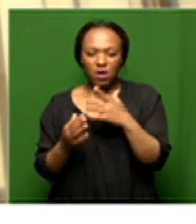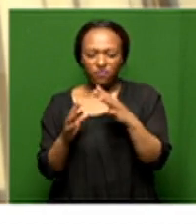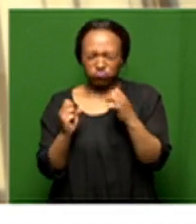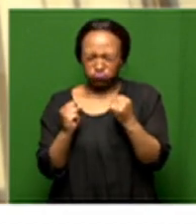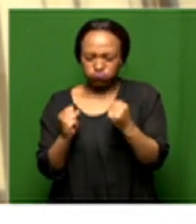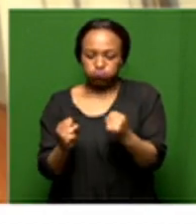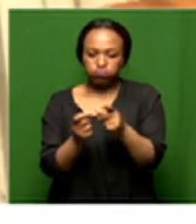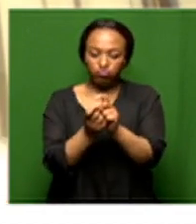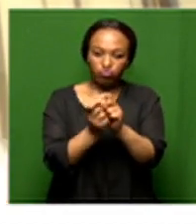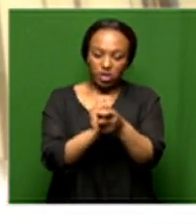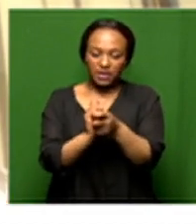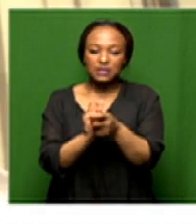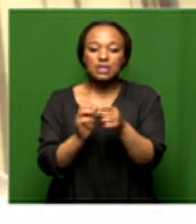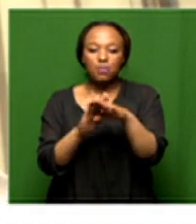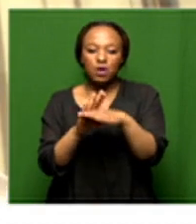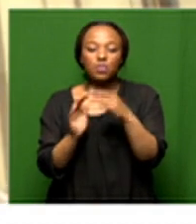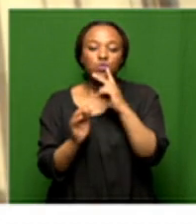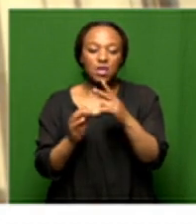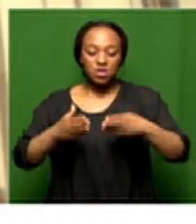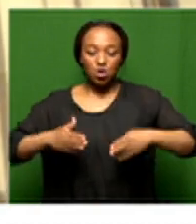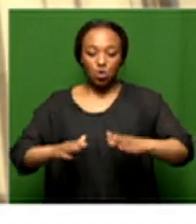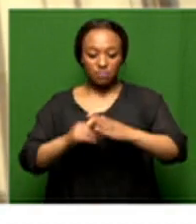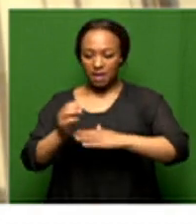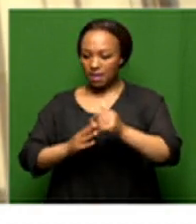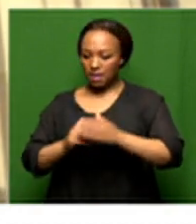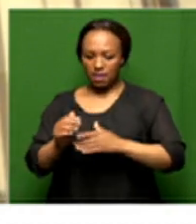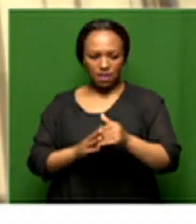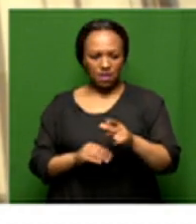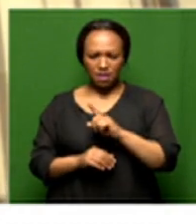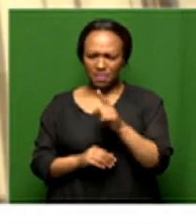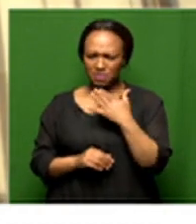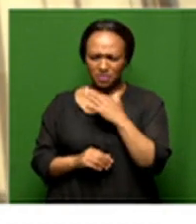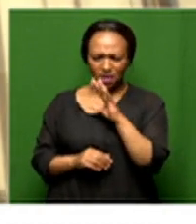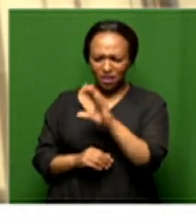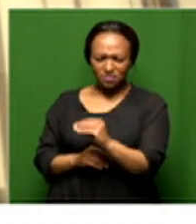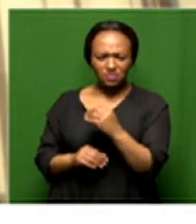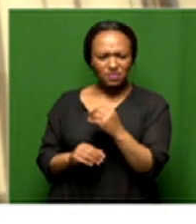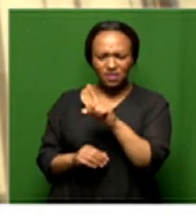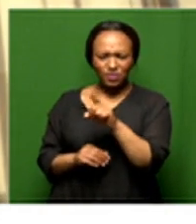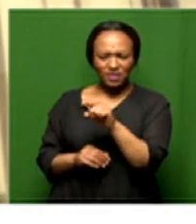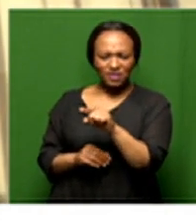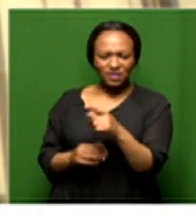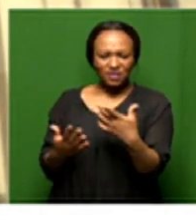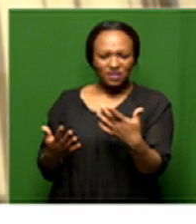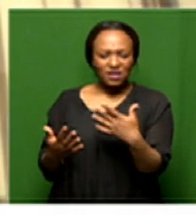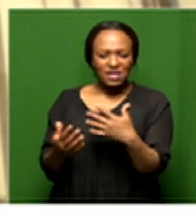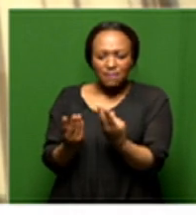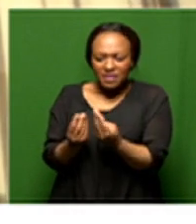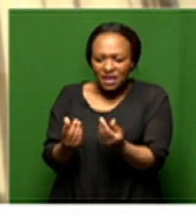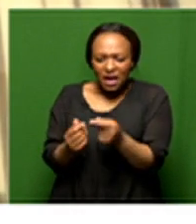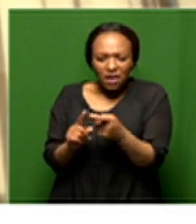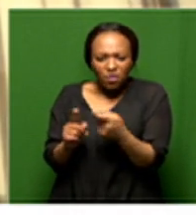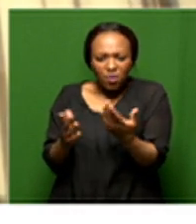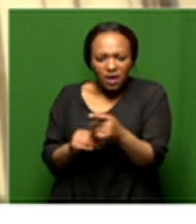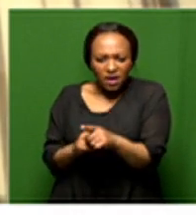infrastructure program you can see the roads being built but you have to ask a very pertinent question where are the inputs materials